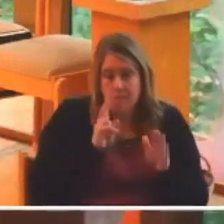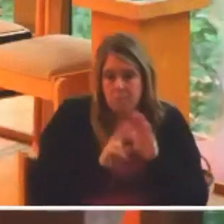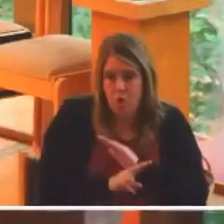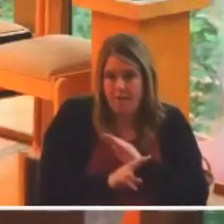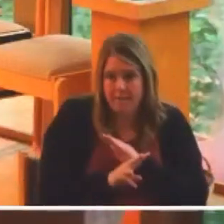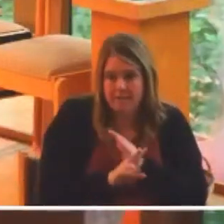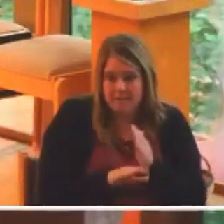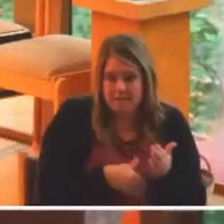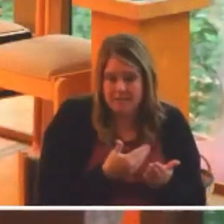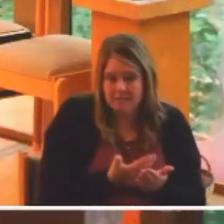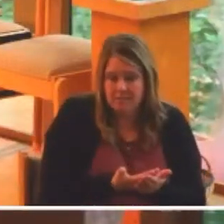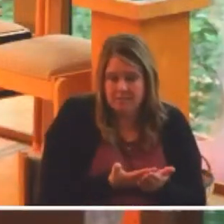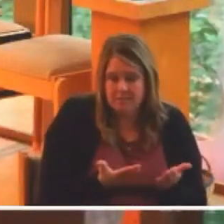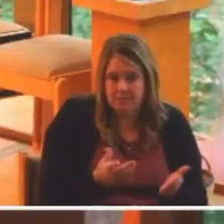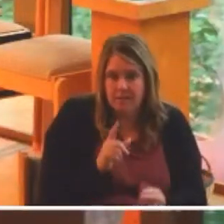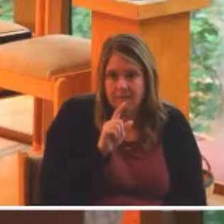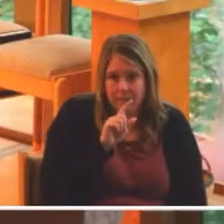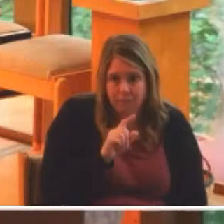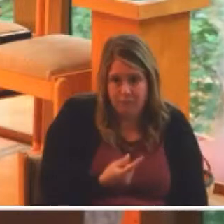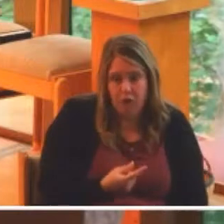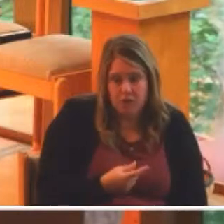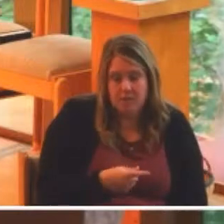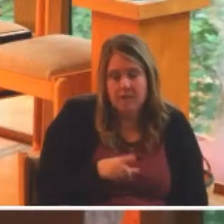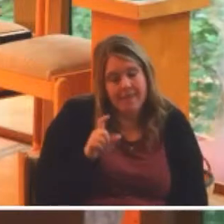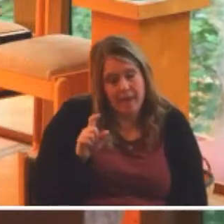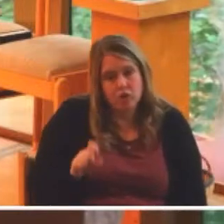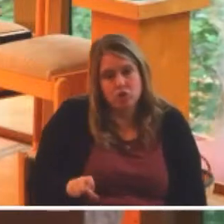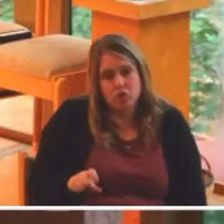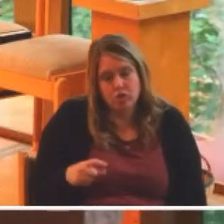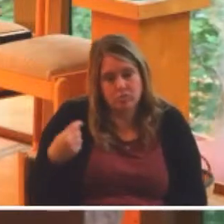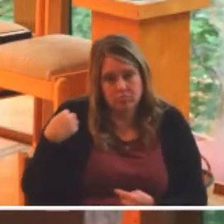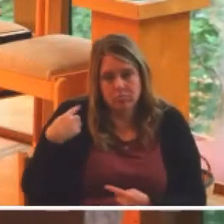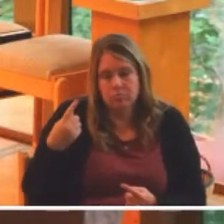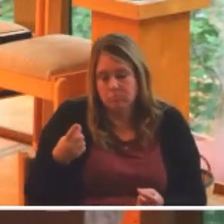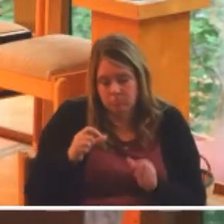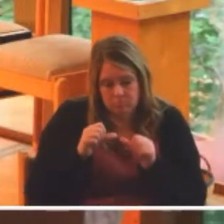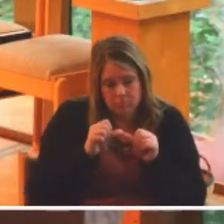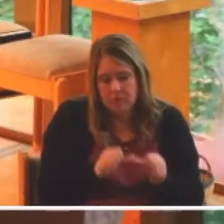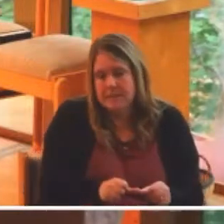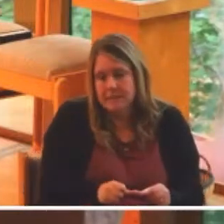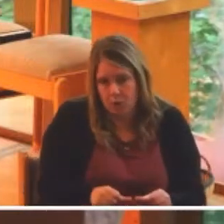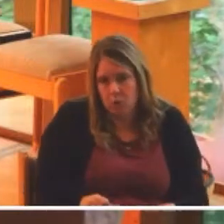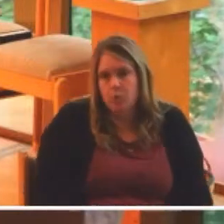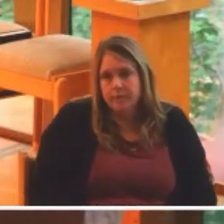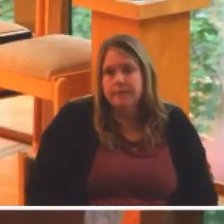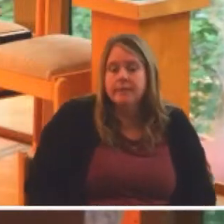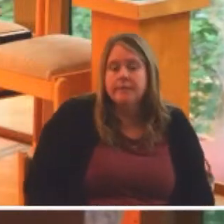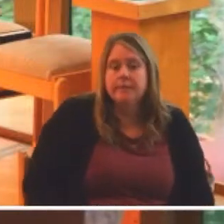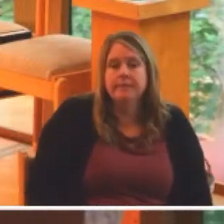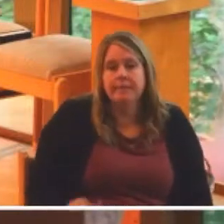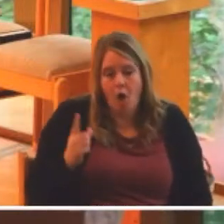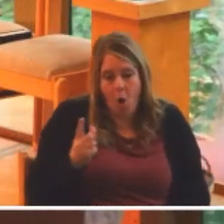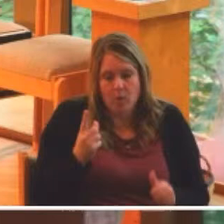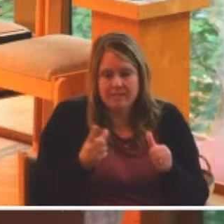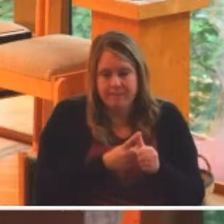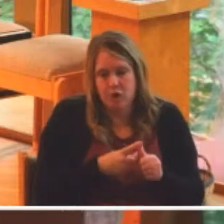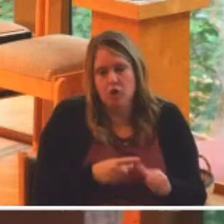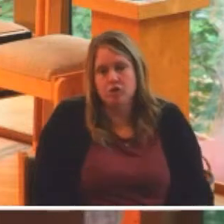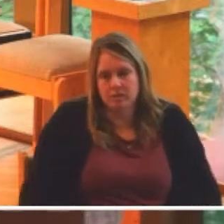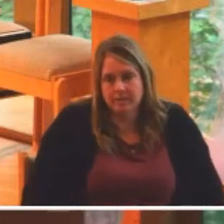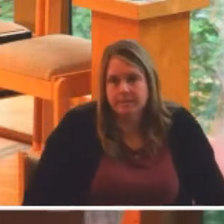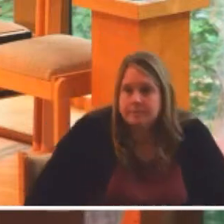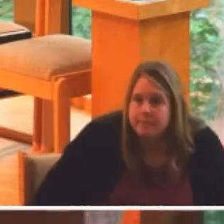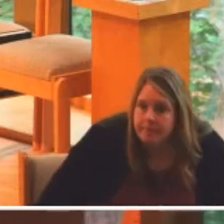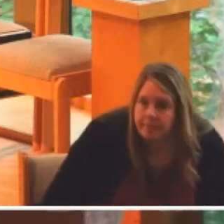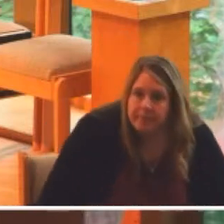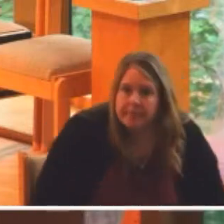again. Our faith and Christ's kingdom are not of this world, but they certainly are concerned with it. You